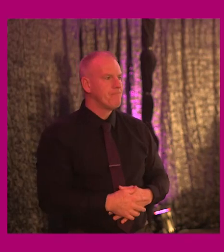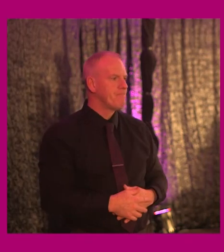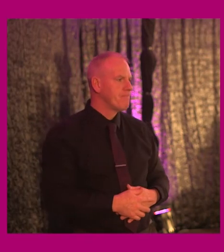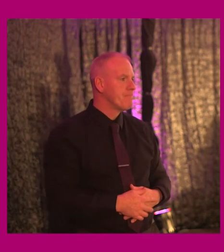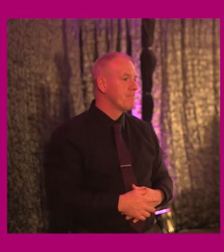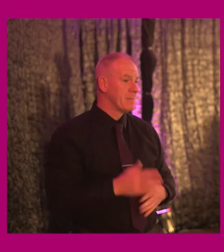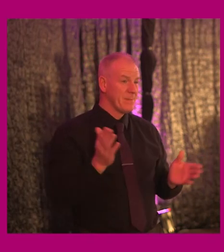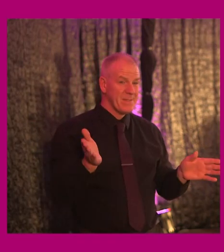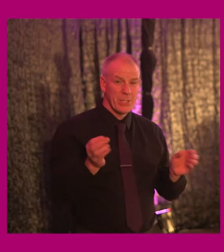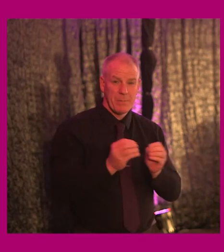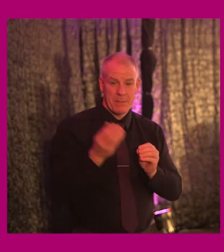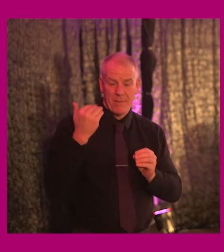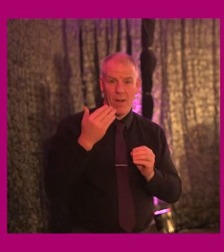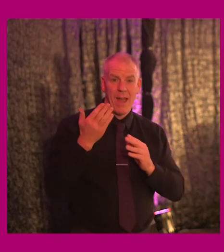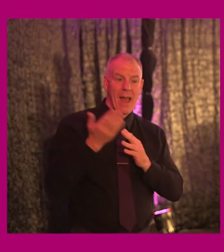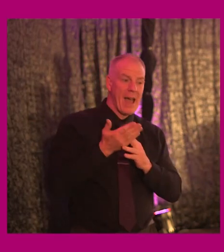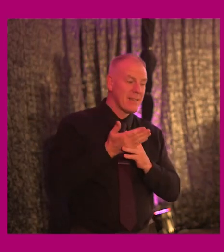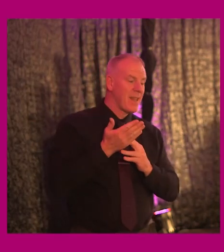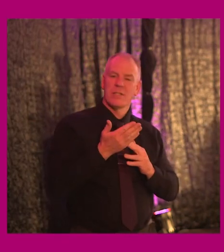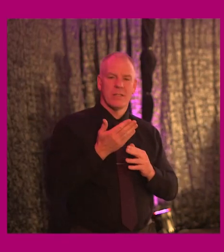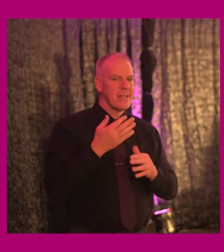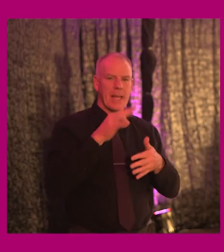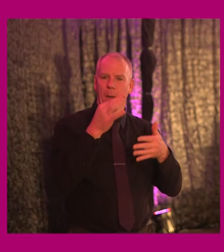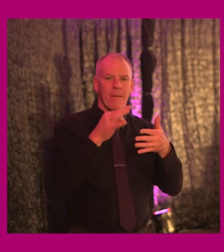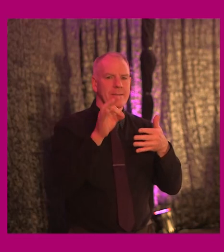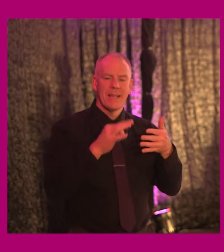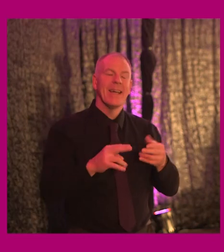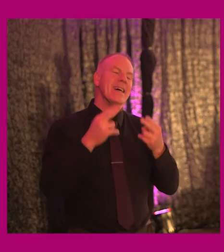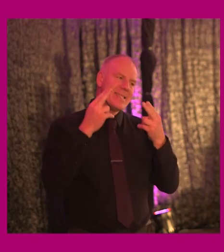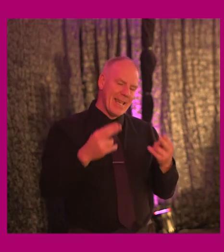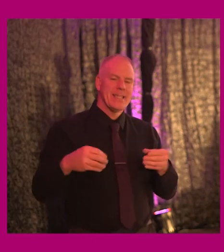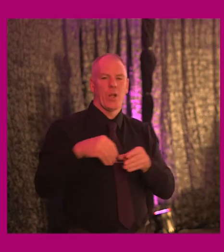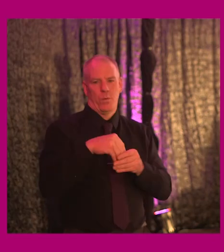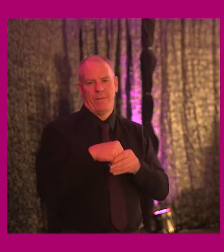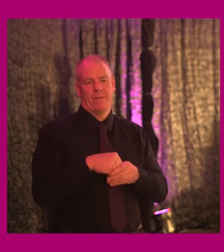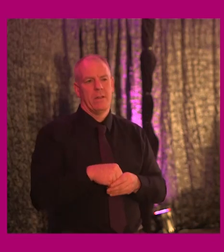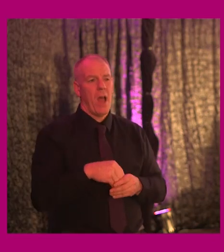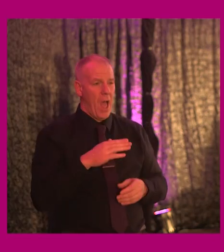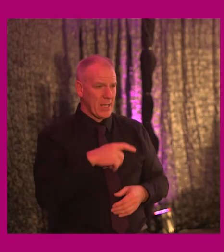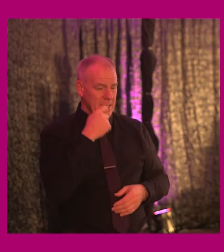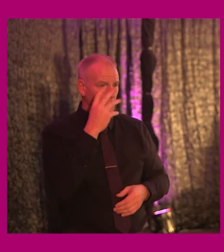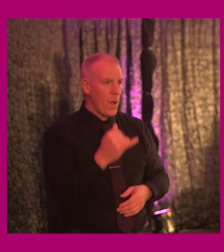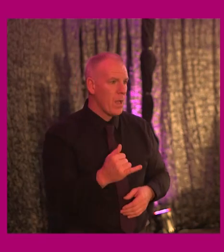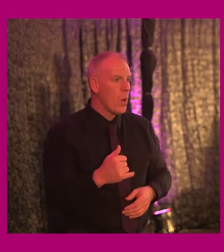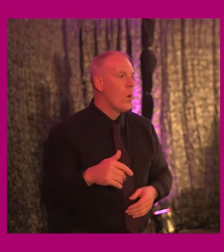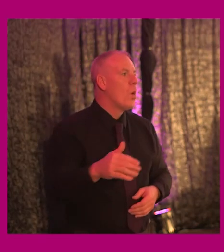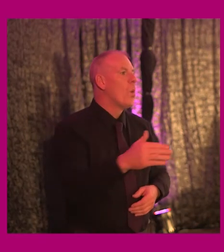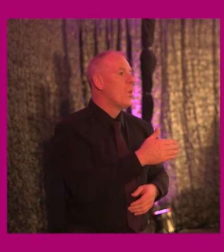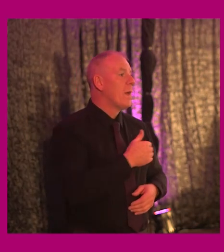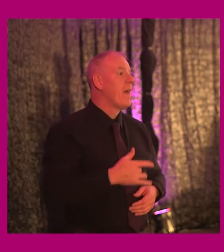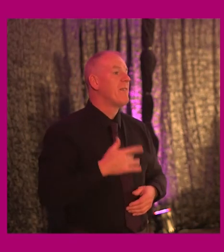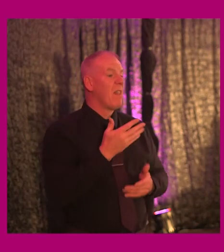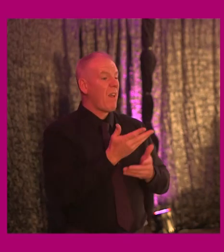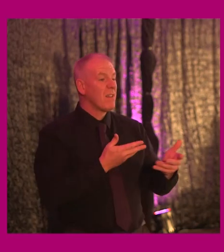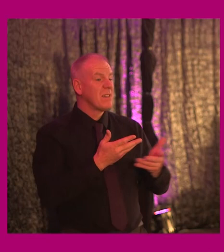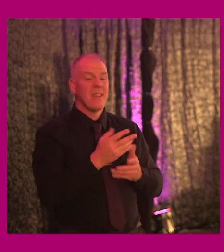mentioned earlier that access is not just a tick box exercise. It needs to be inclusive. I say this, we feel that consultation